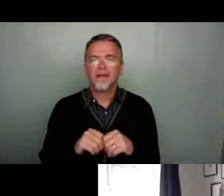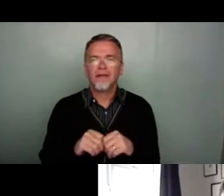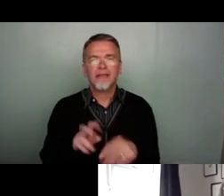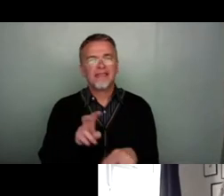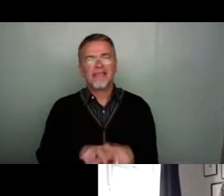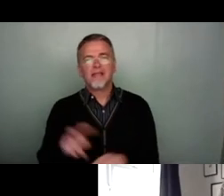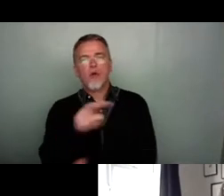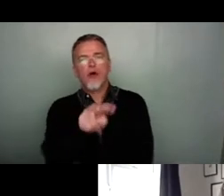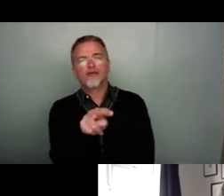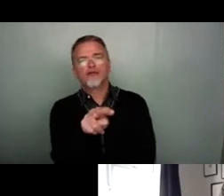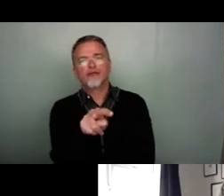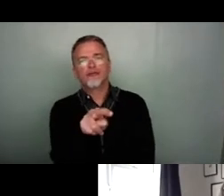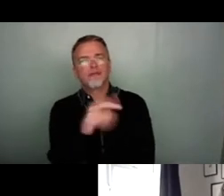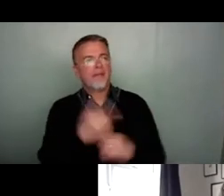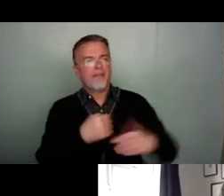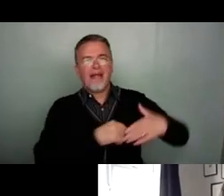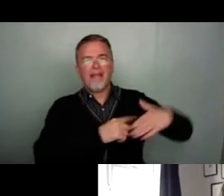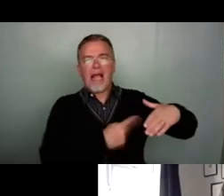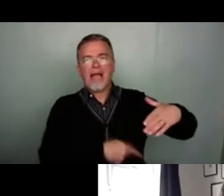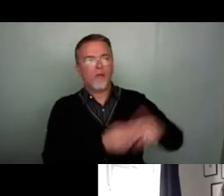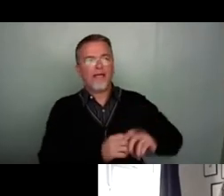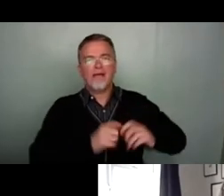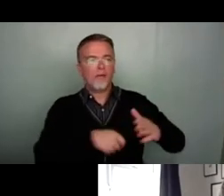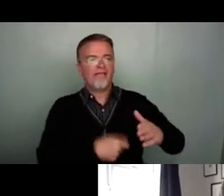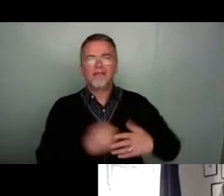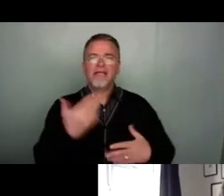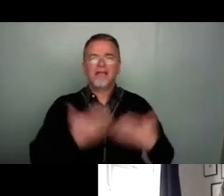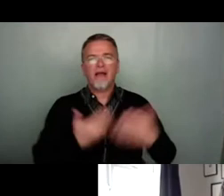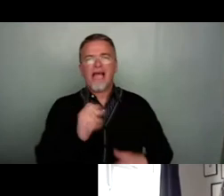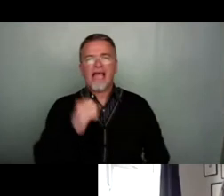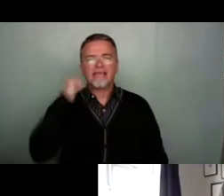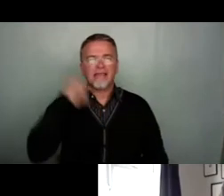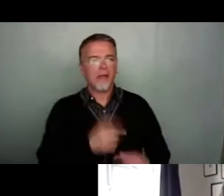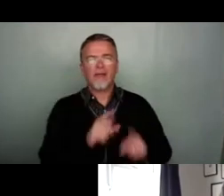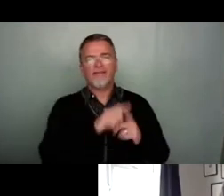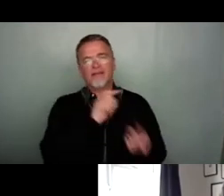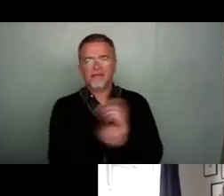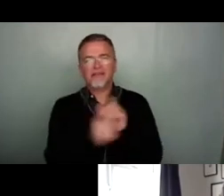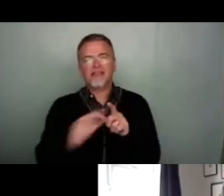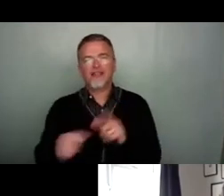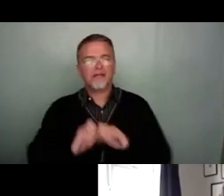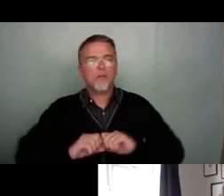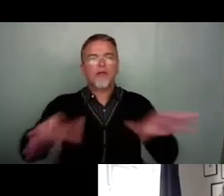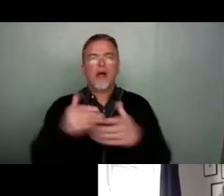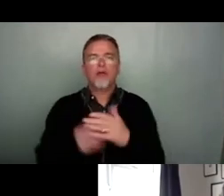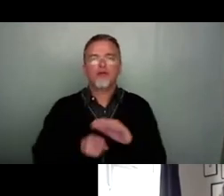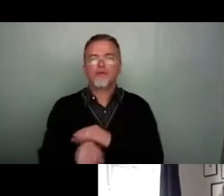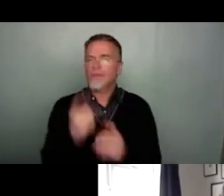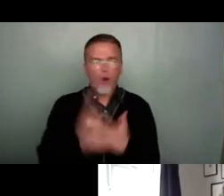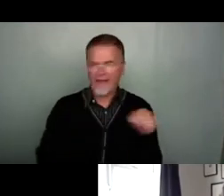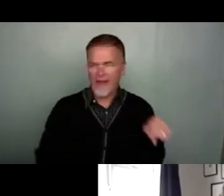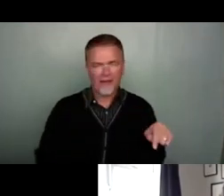Here's something we've got in the can that we filmed in 1980 and we've digitized it and we're throwing out on our YouTube channel.